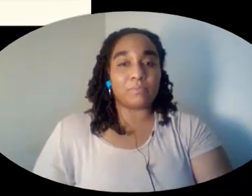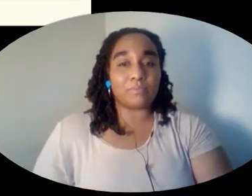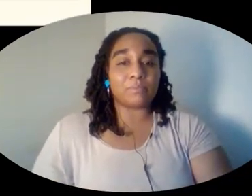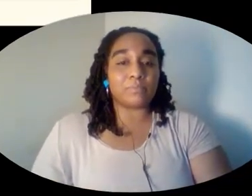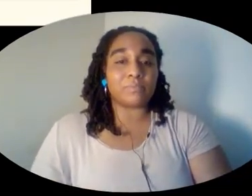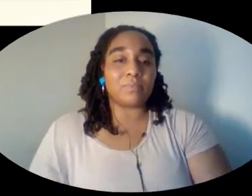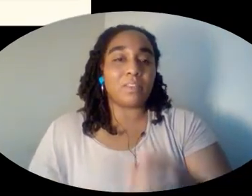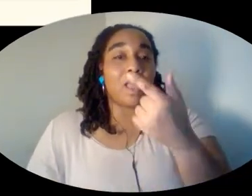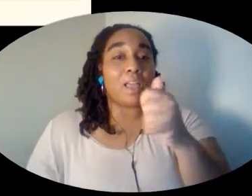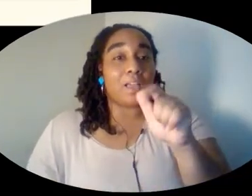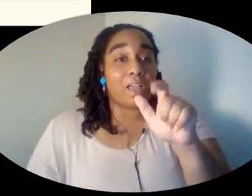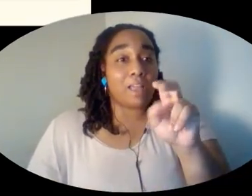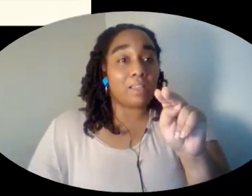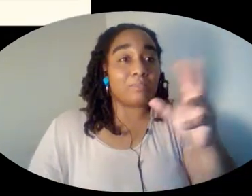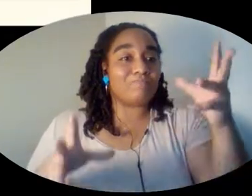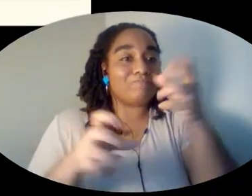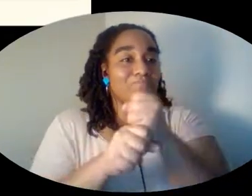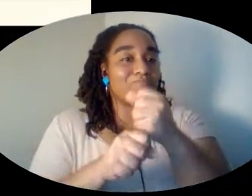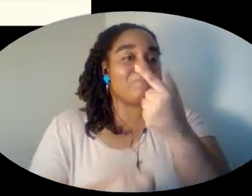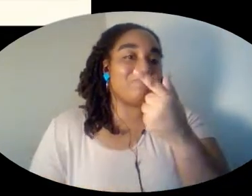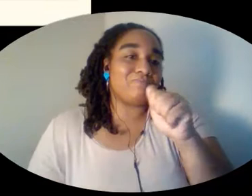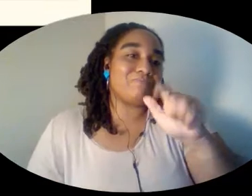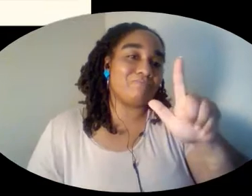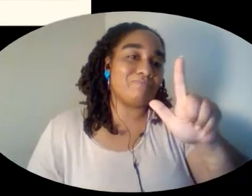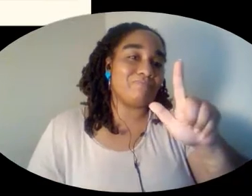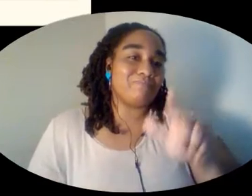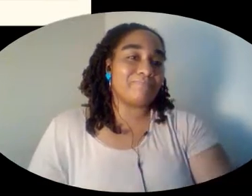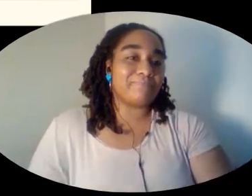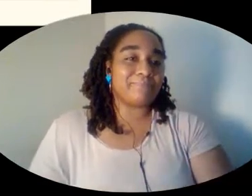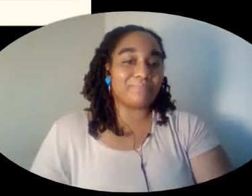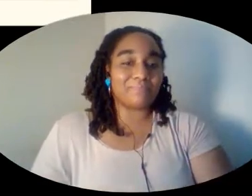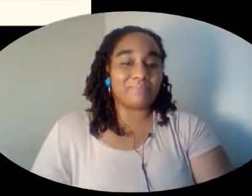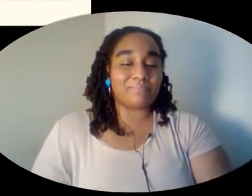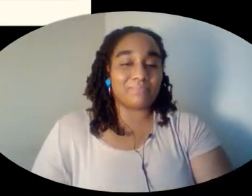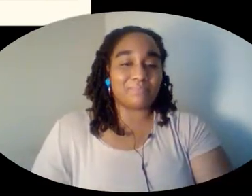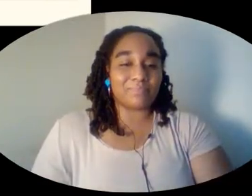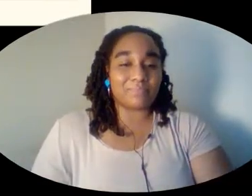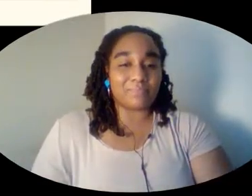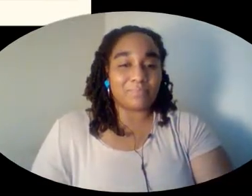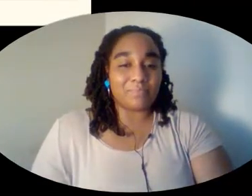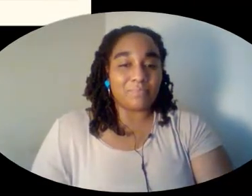We use the abbreviation GAL to stand for gallon.